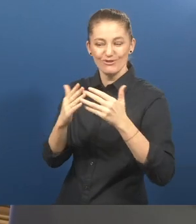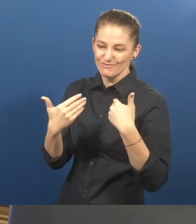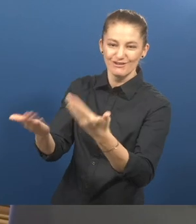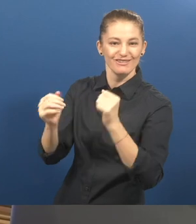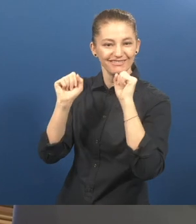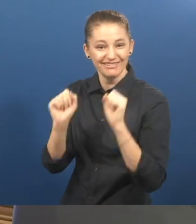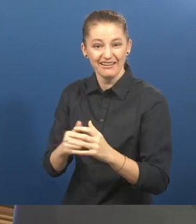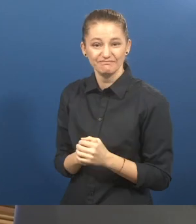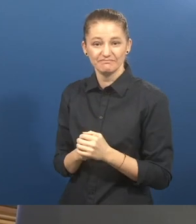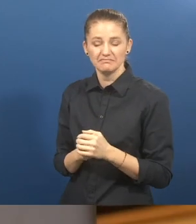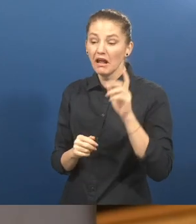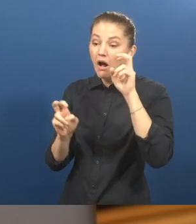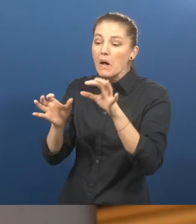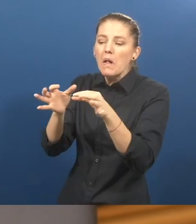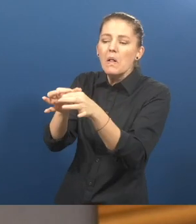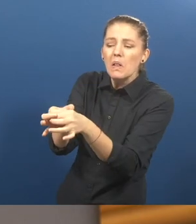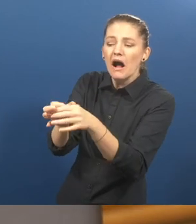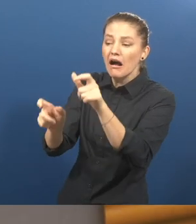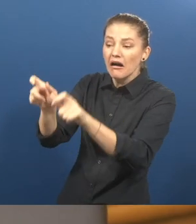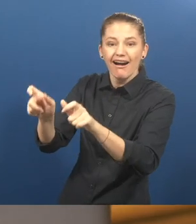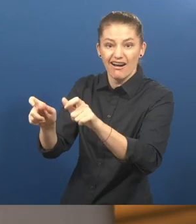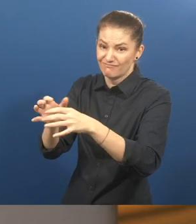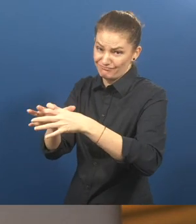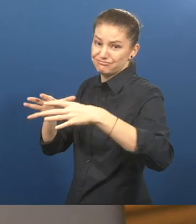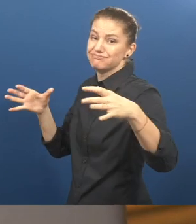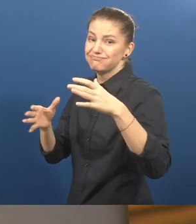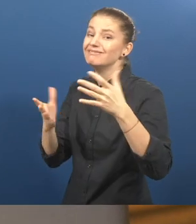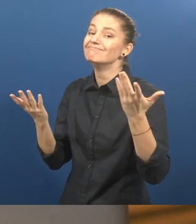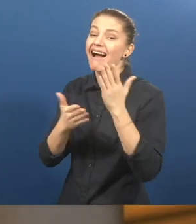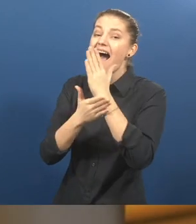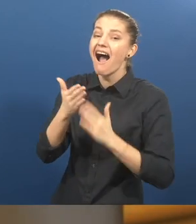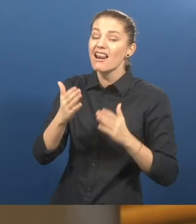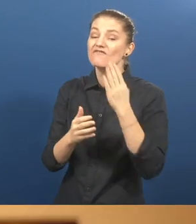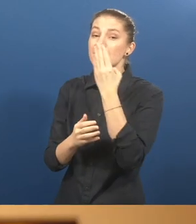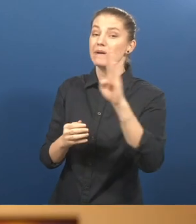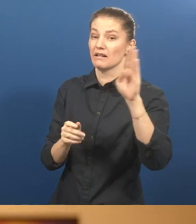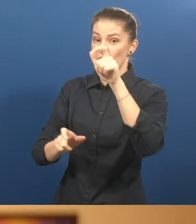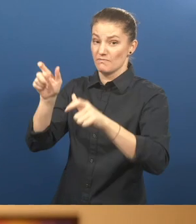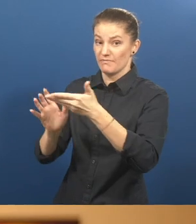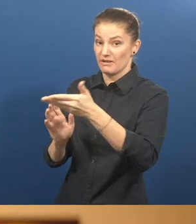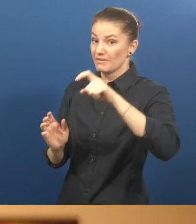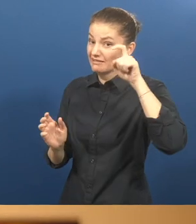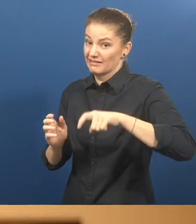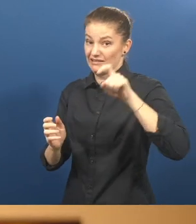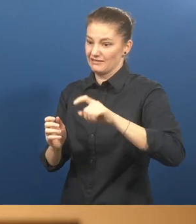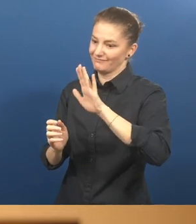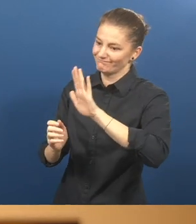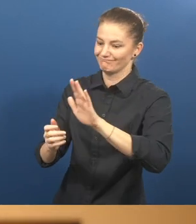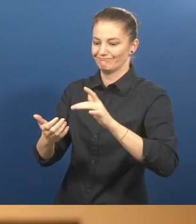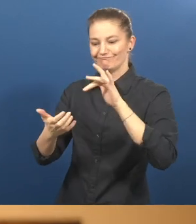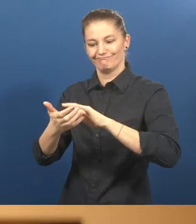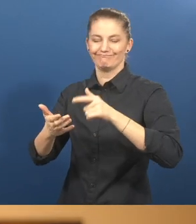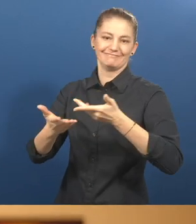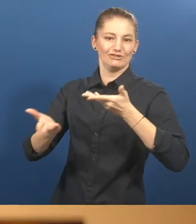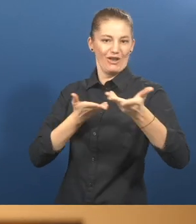globe. And we are not talking about the minority there. It's half a billion deaf communities who are facing that particular